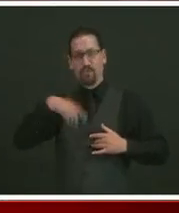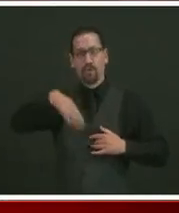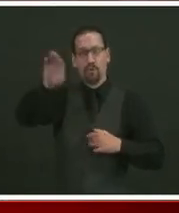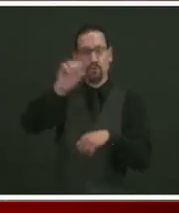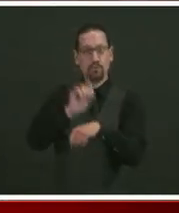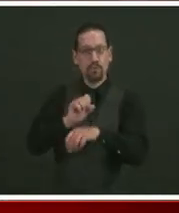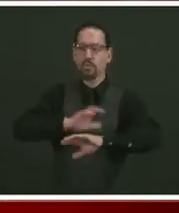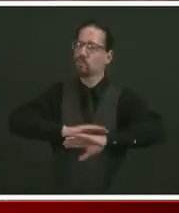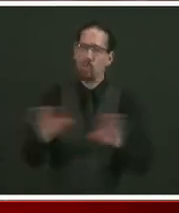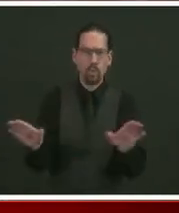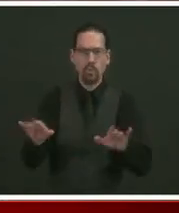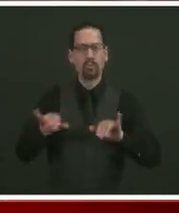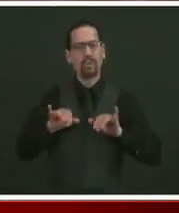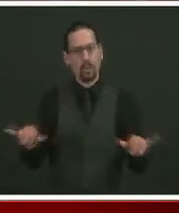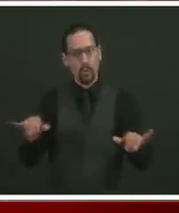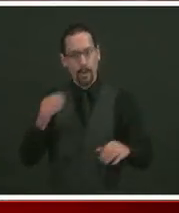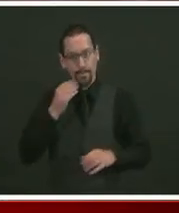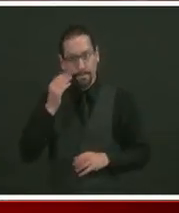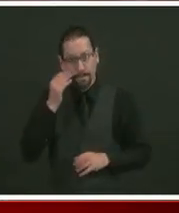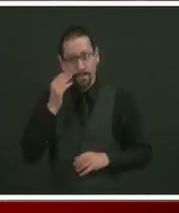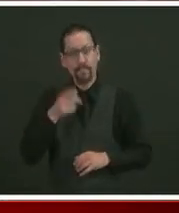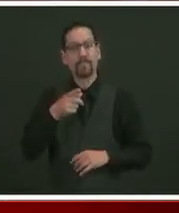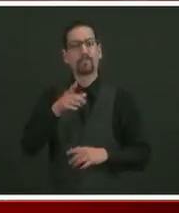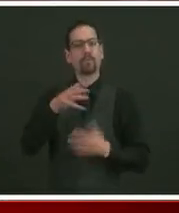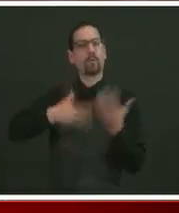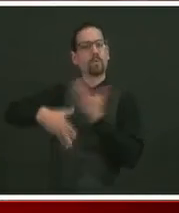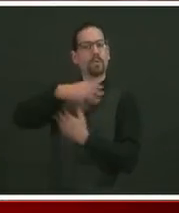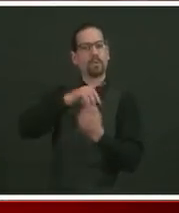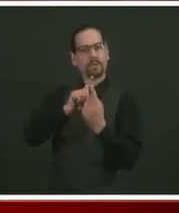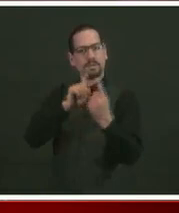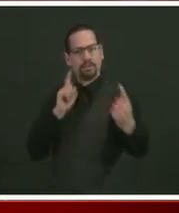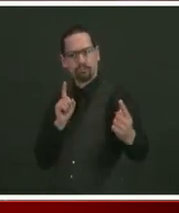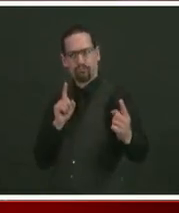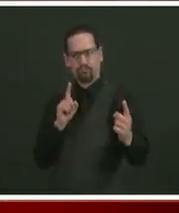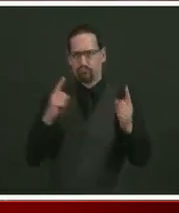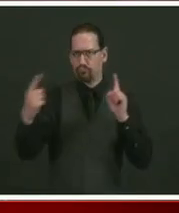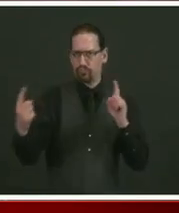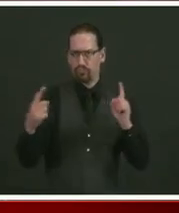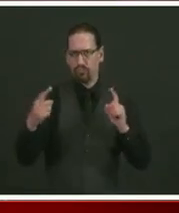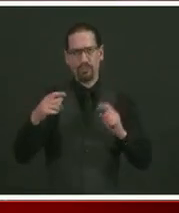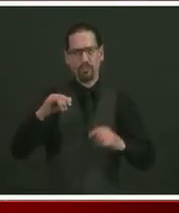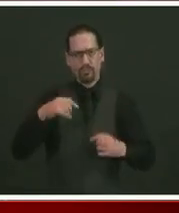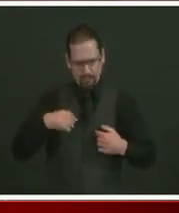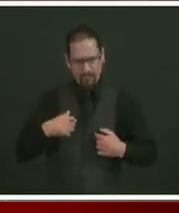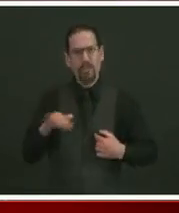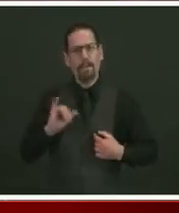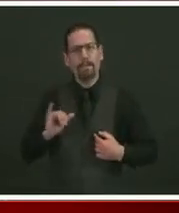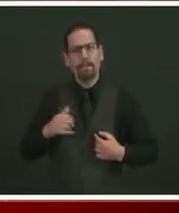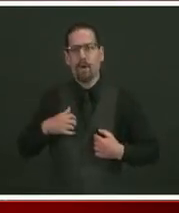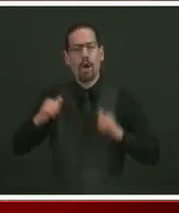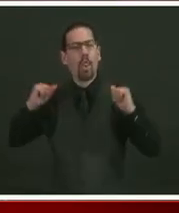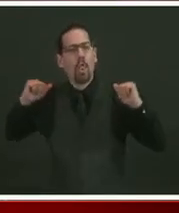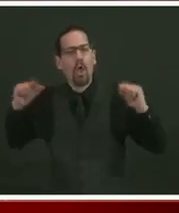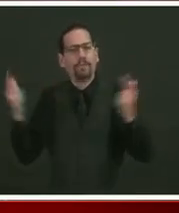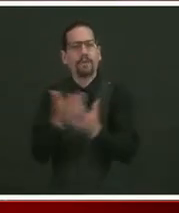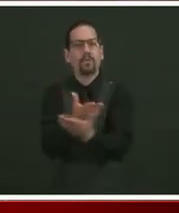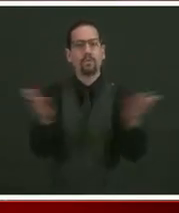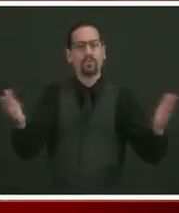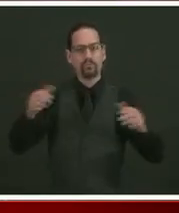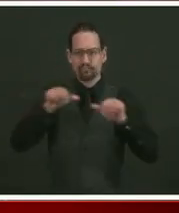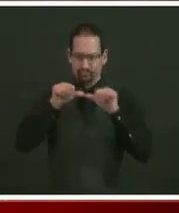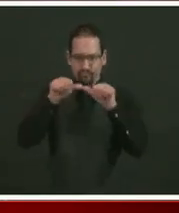distanced. And this is all of us. You know, this is all of us. If we do that, if we double down on the rules,